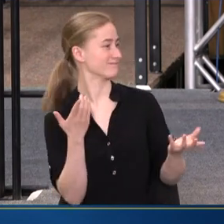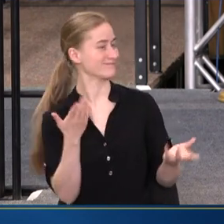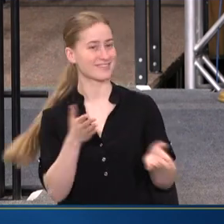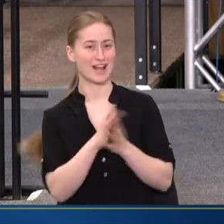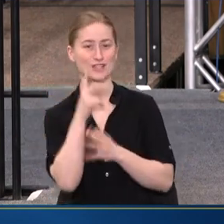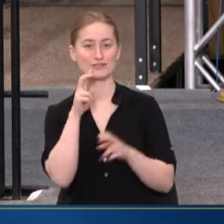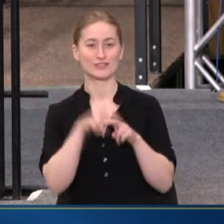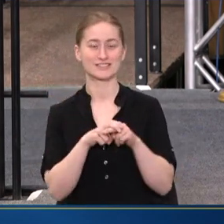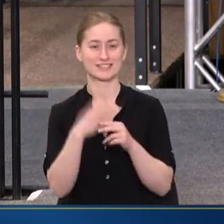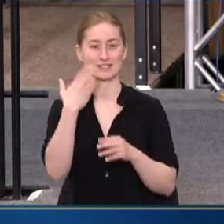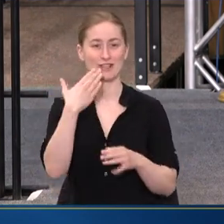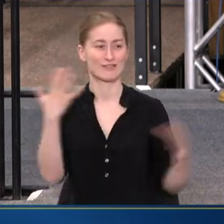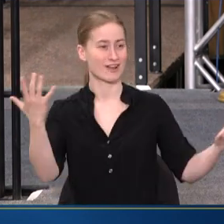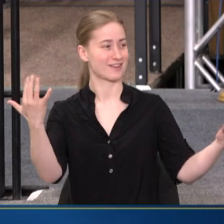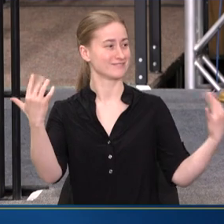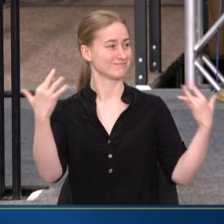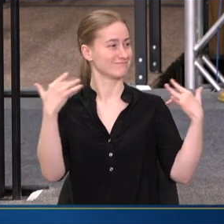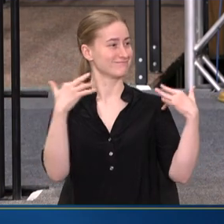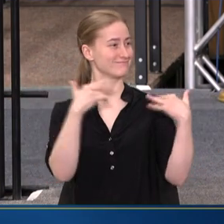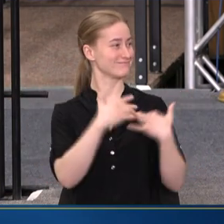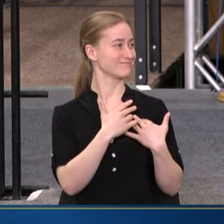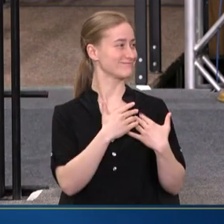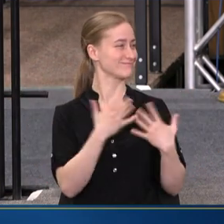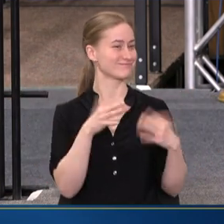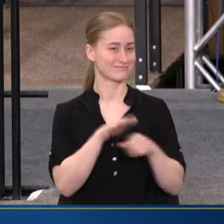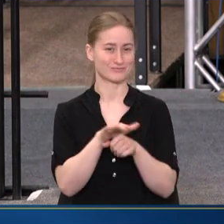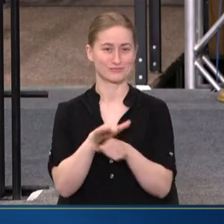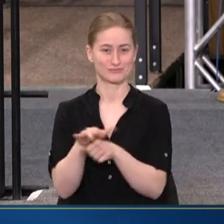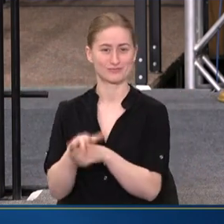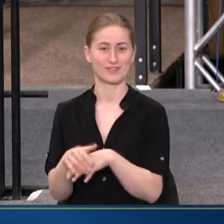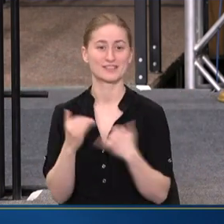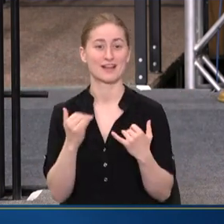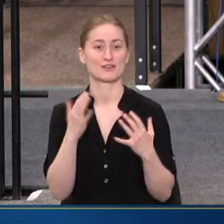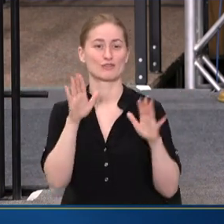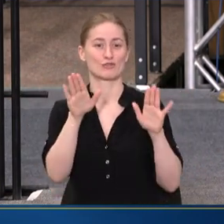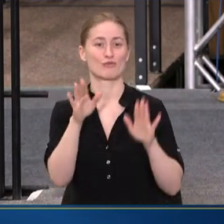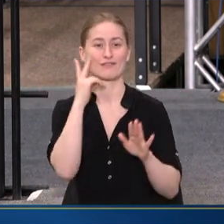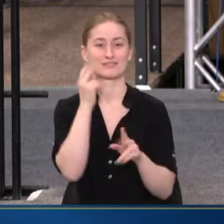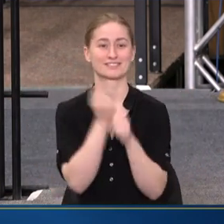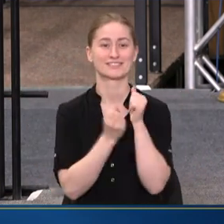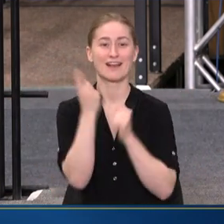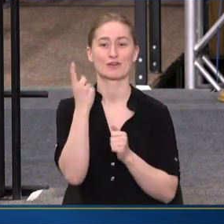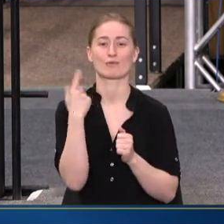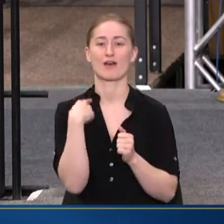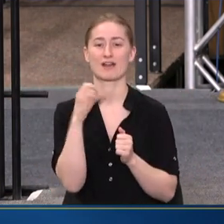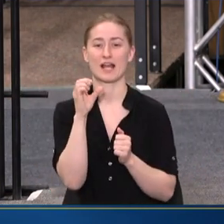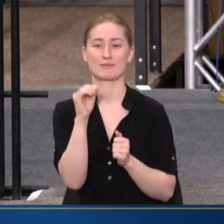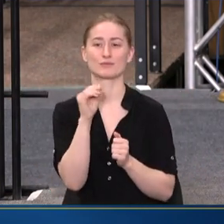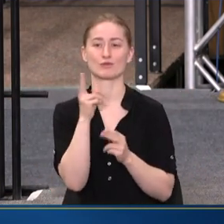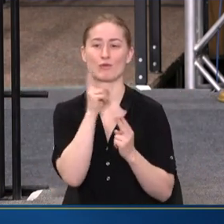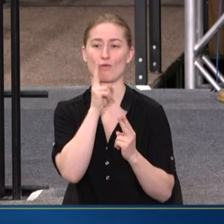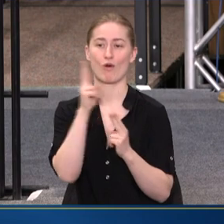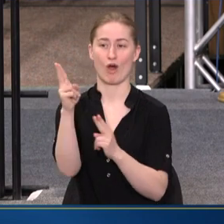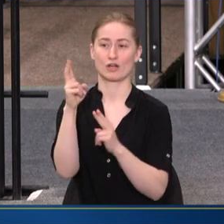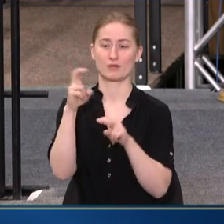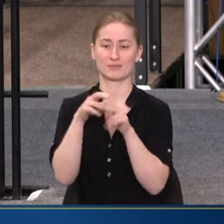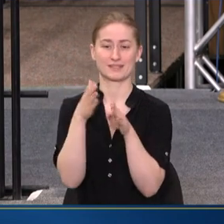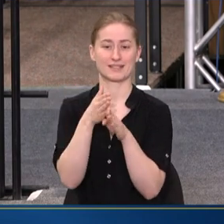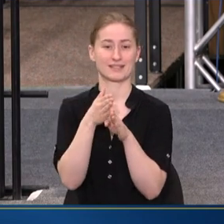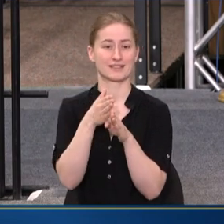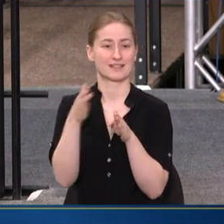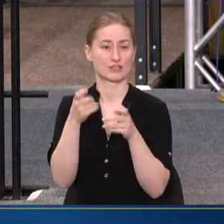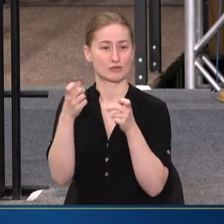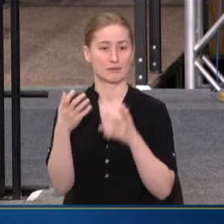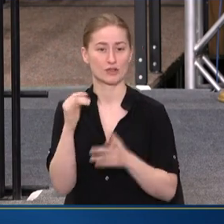THE FRONT AND LOW IT COMES TO PASS. IT'S SO WONDERFUL TO SEE EVERYONE. I AM SO HONORED TO BE SITTING NEXT TO